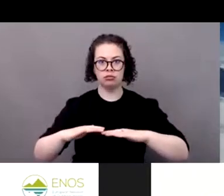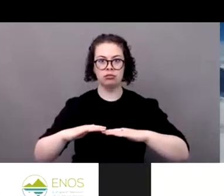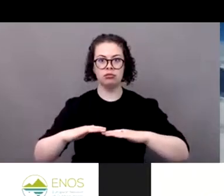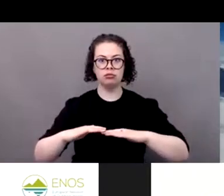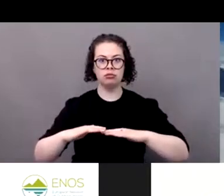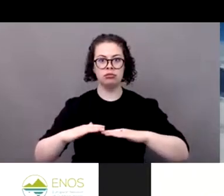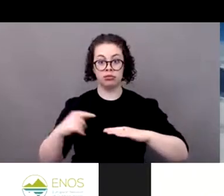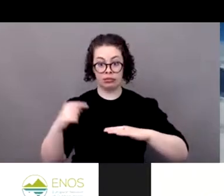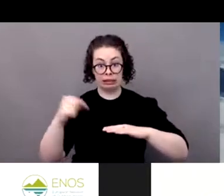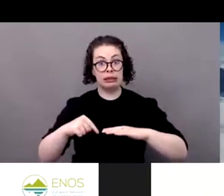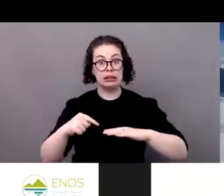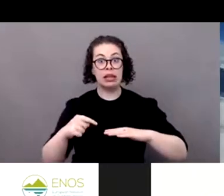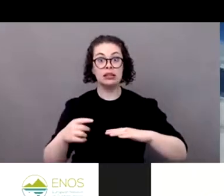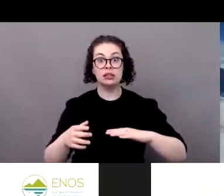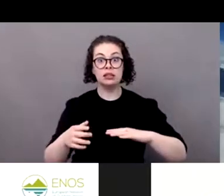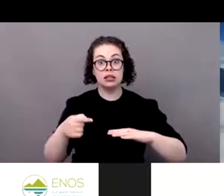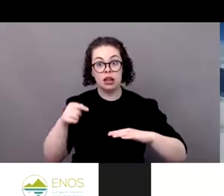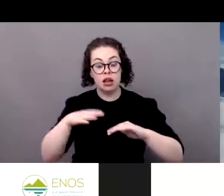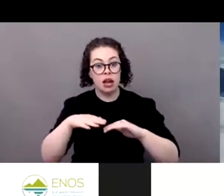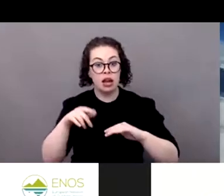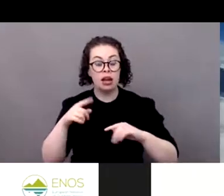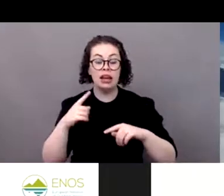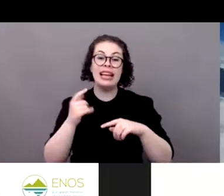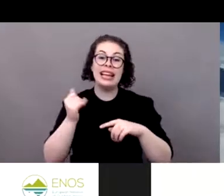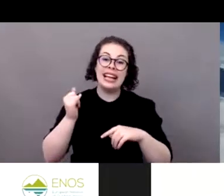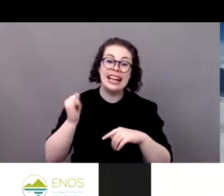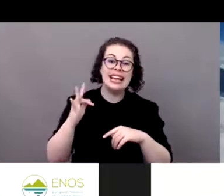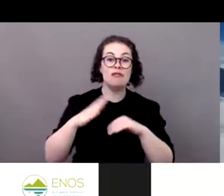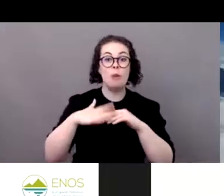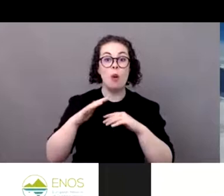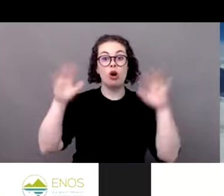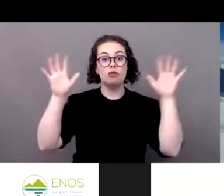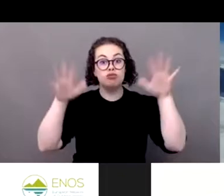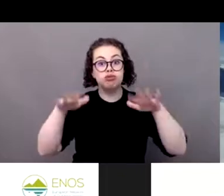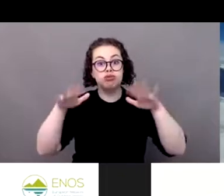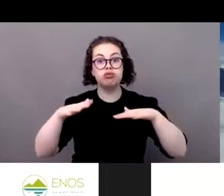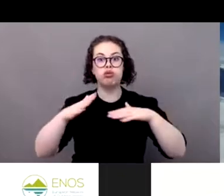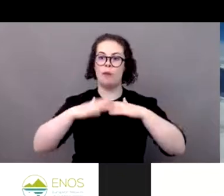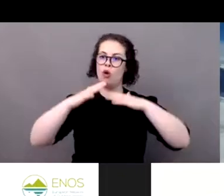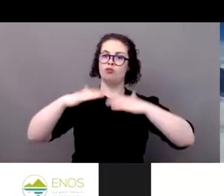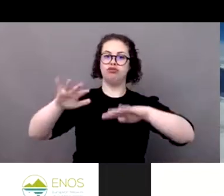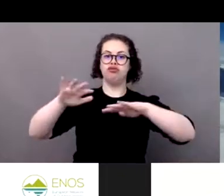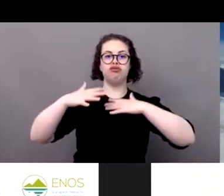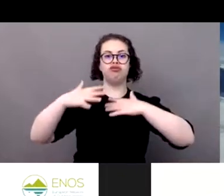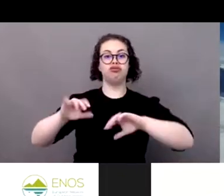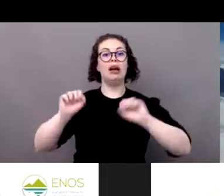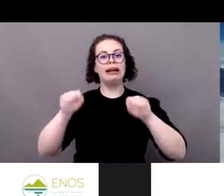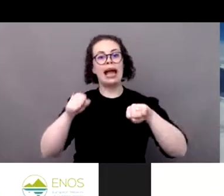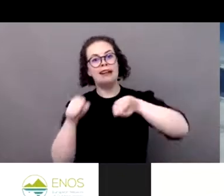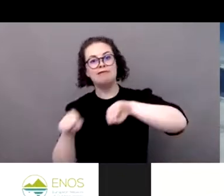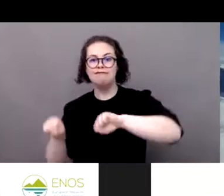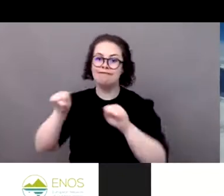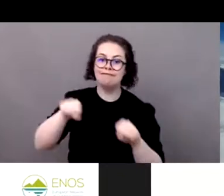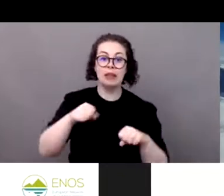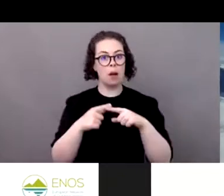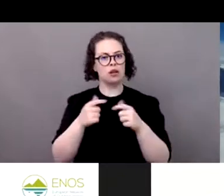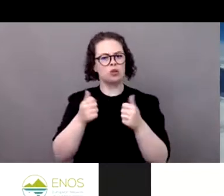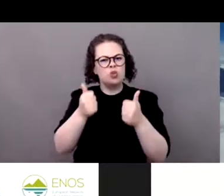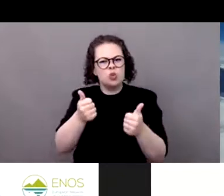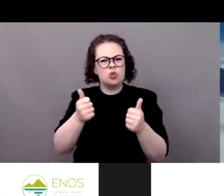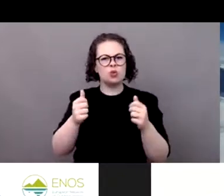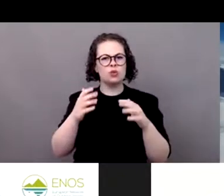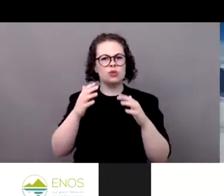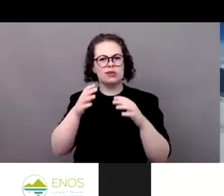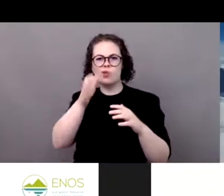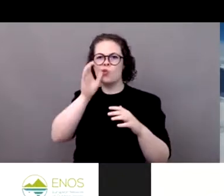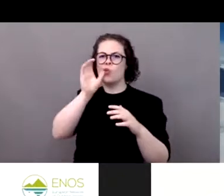we will find with a user who will be particularly exposed to these polluants, to these bactéries. So it's